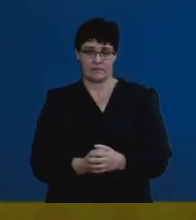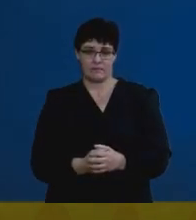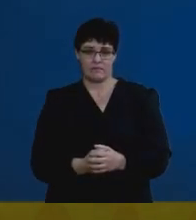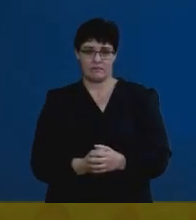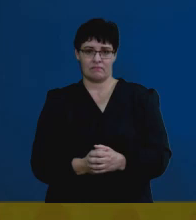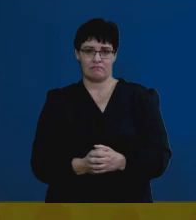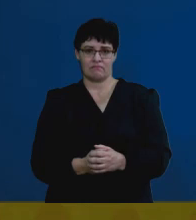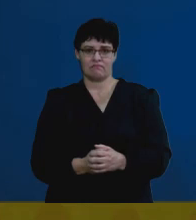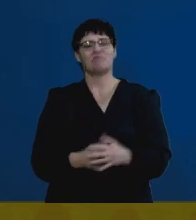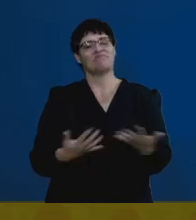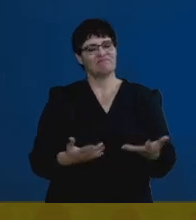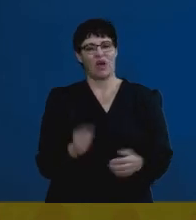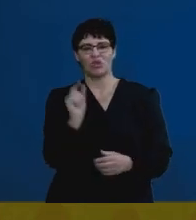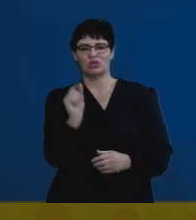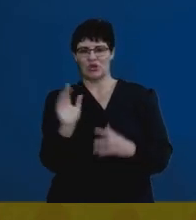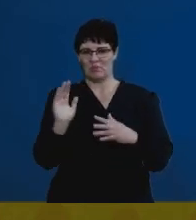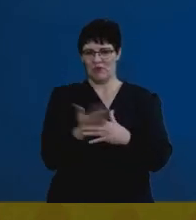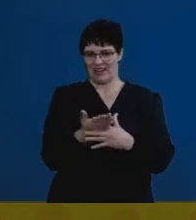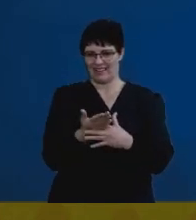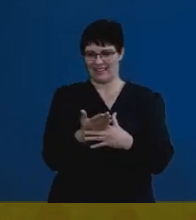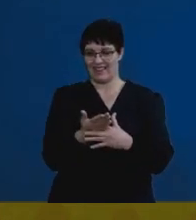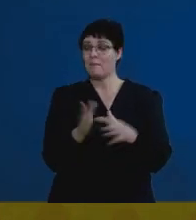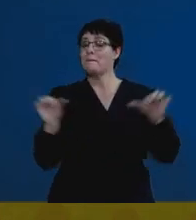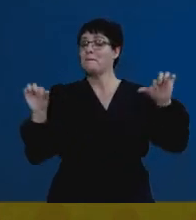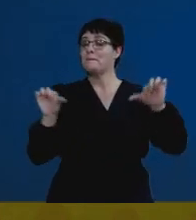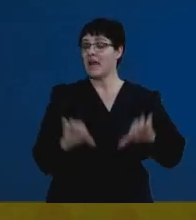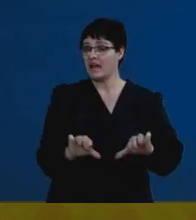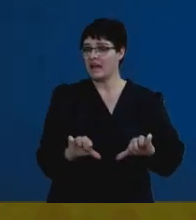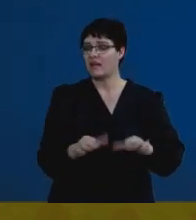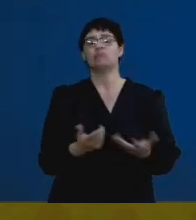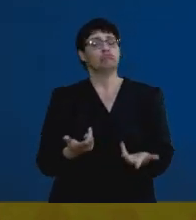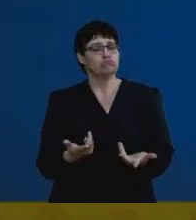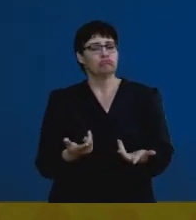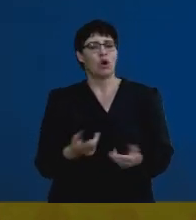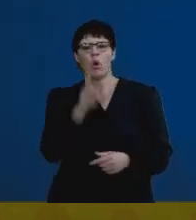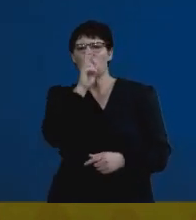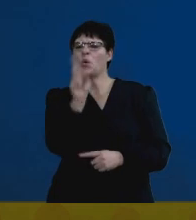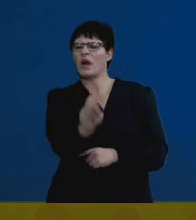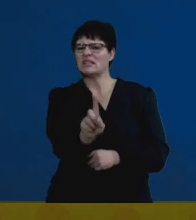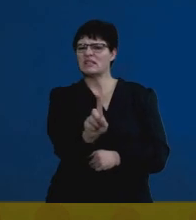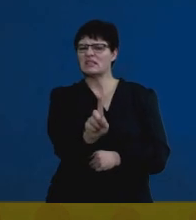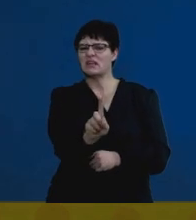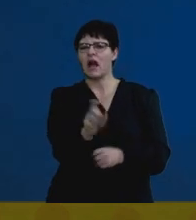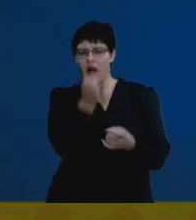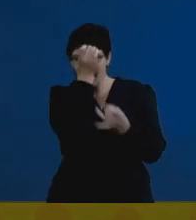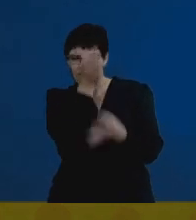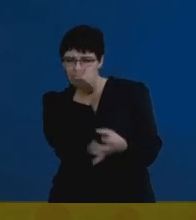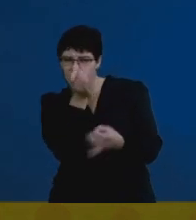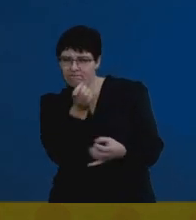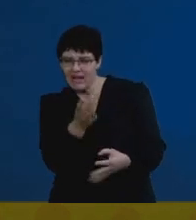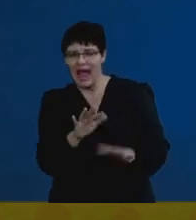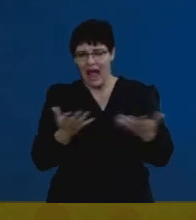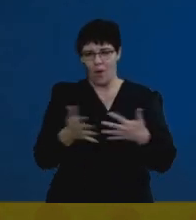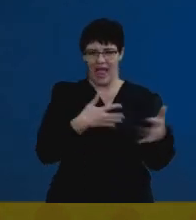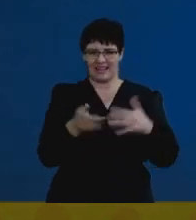Guys, we're going to go into a little short break, and when we get back, we're going to look at more tips on how to deal with this paper.